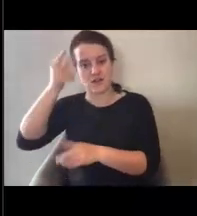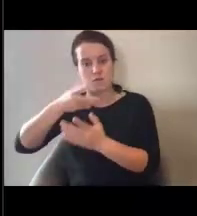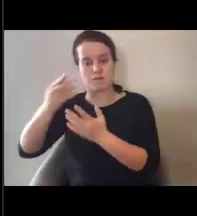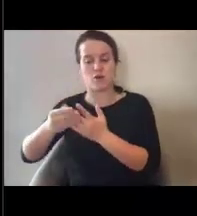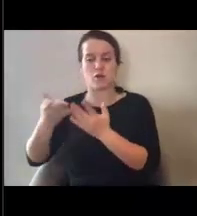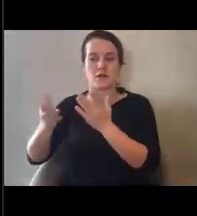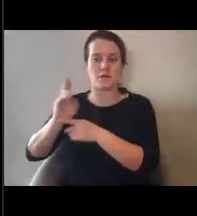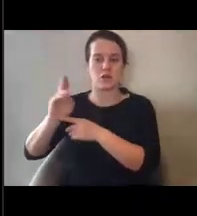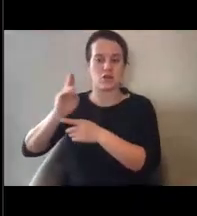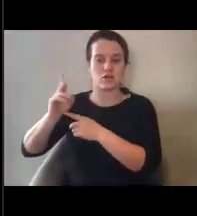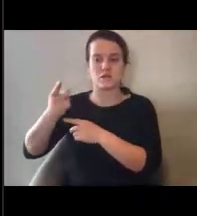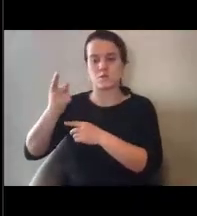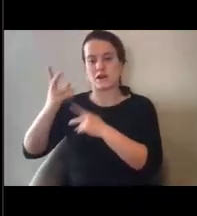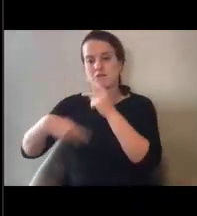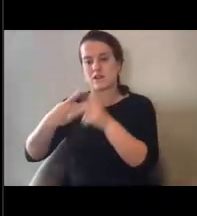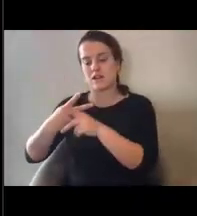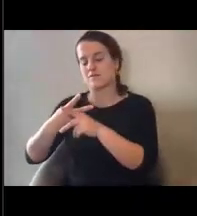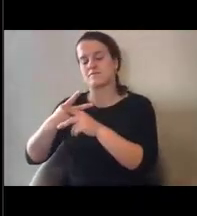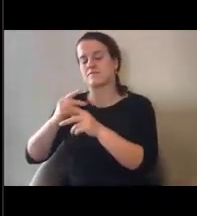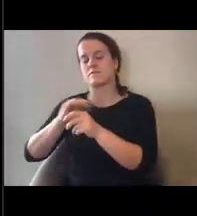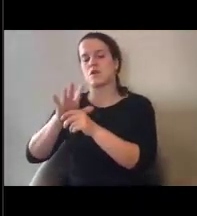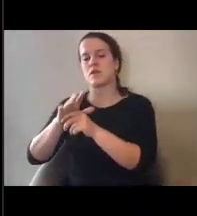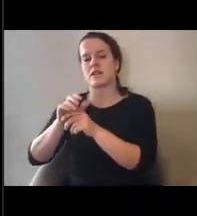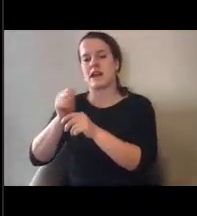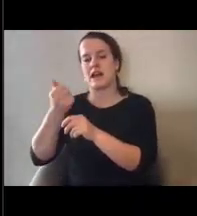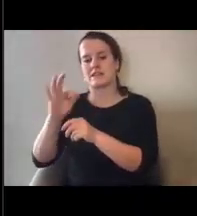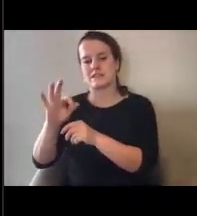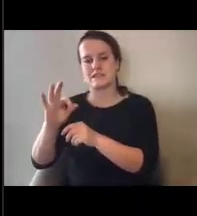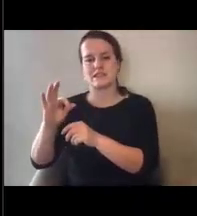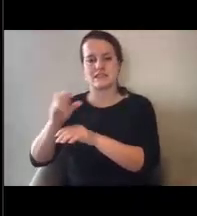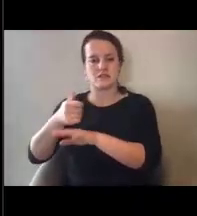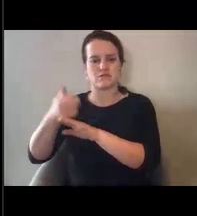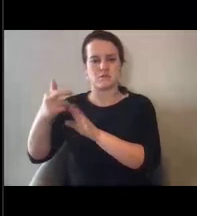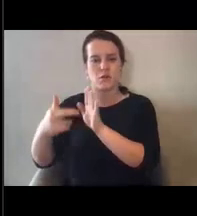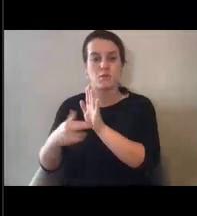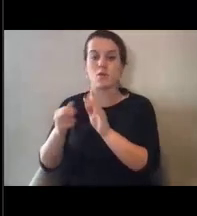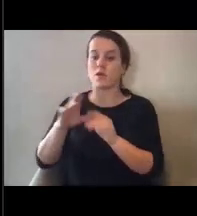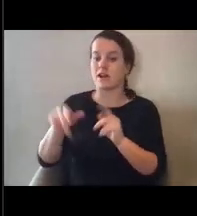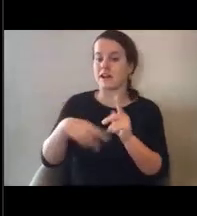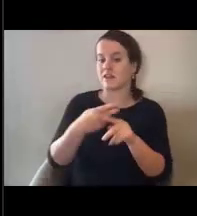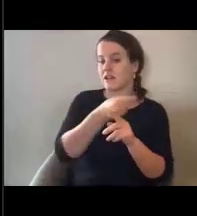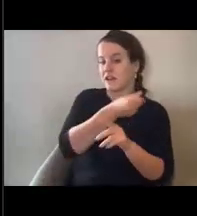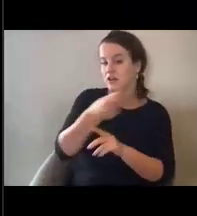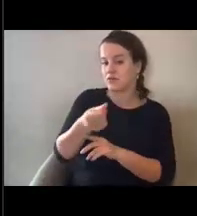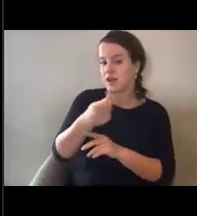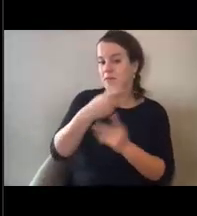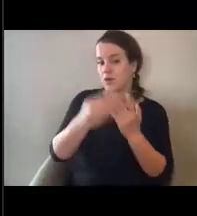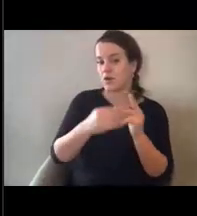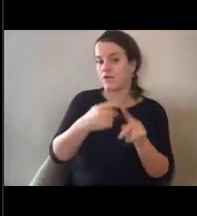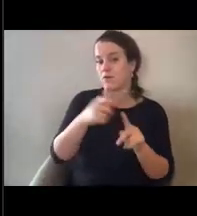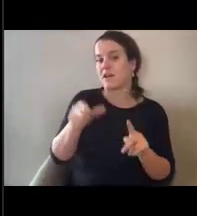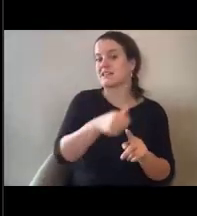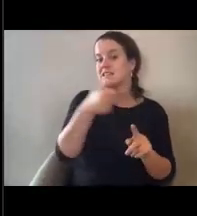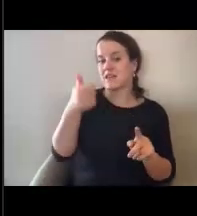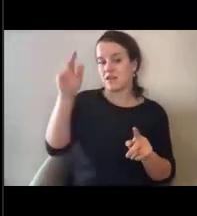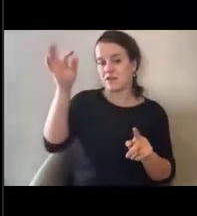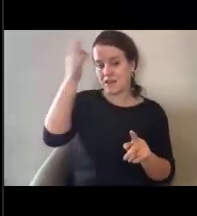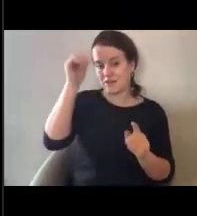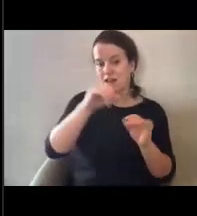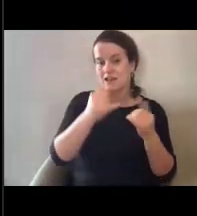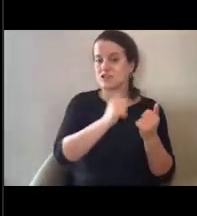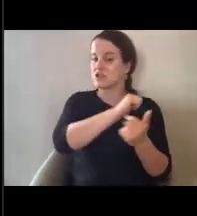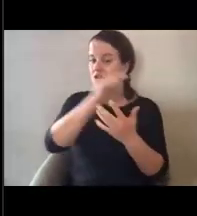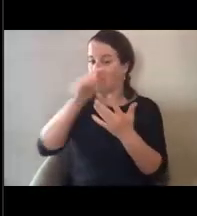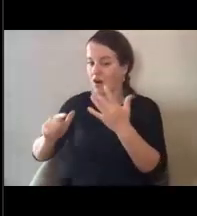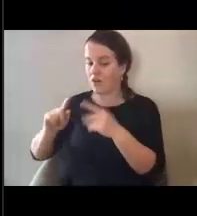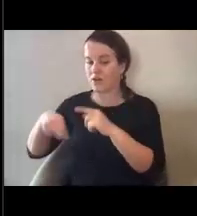-19 appropriations, uh, or from any other grant program from another federal agency. Uh, all of those sources of funding